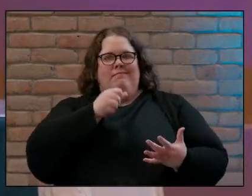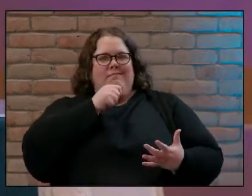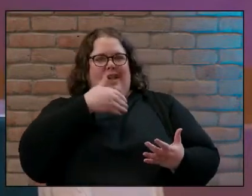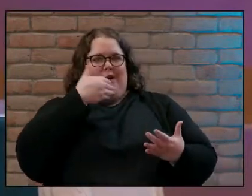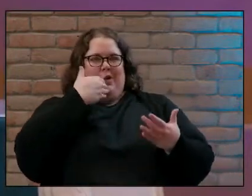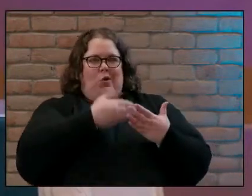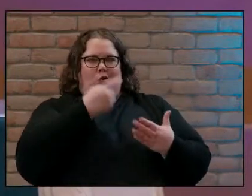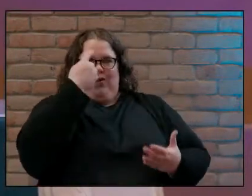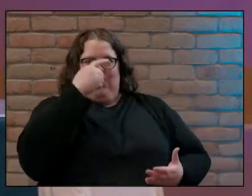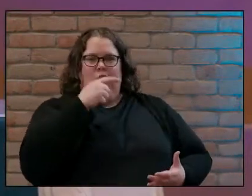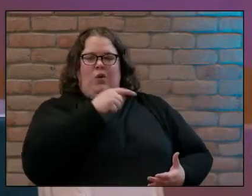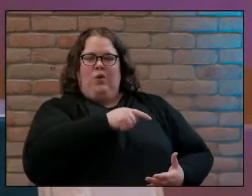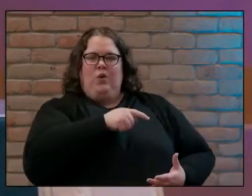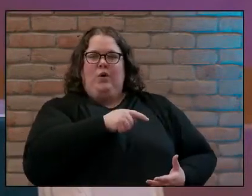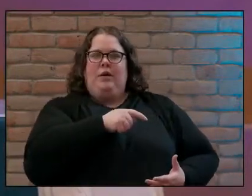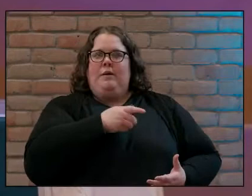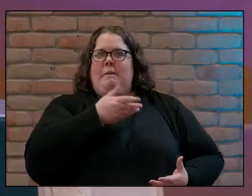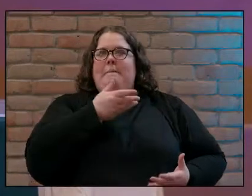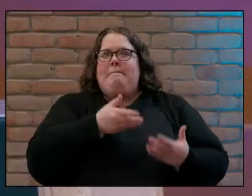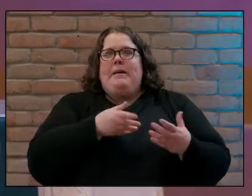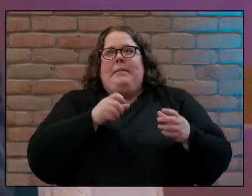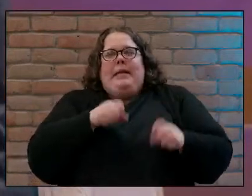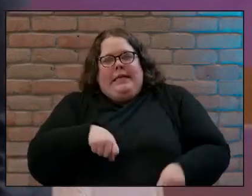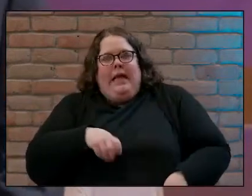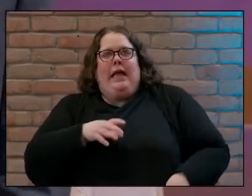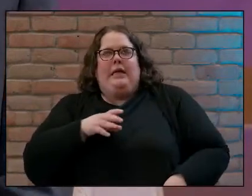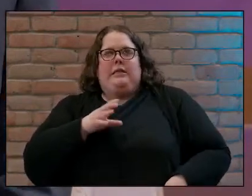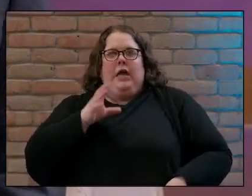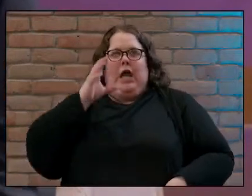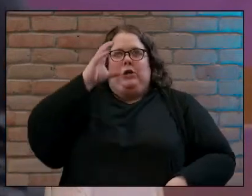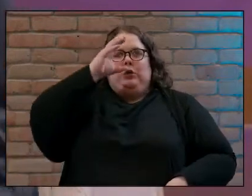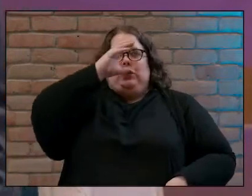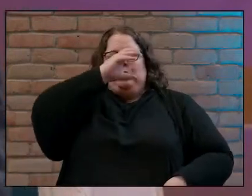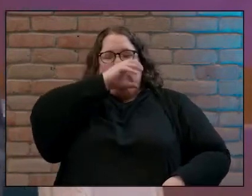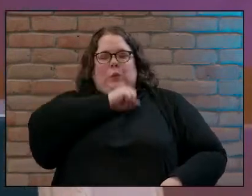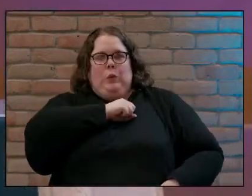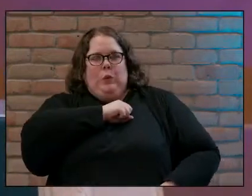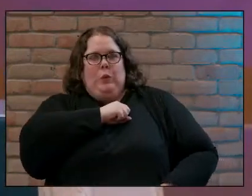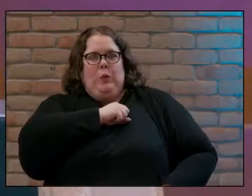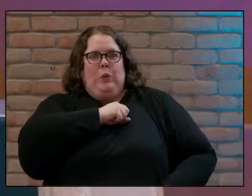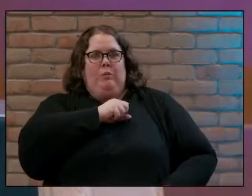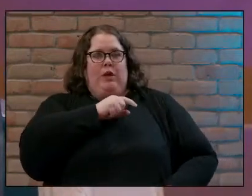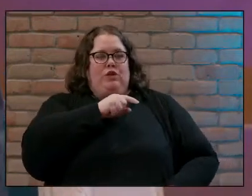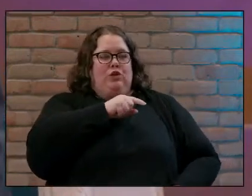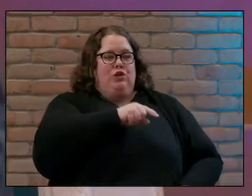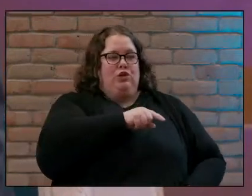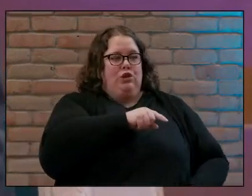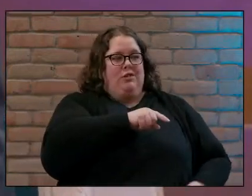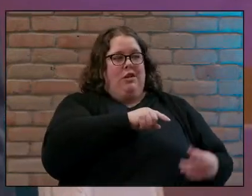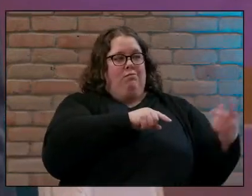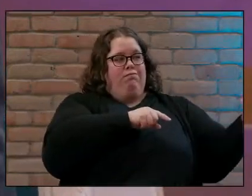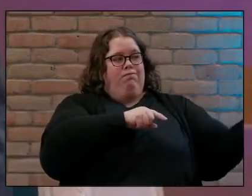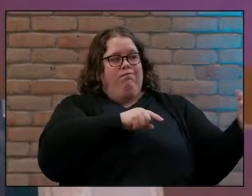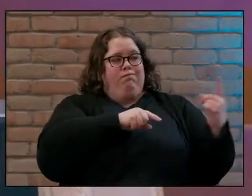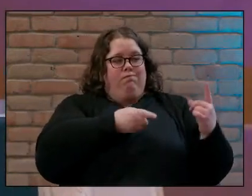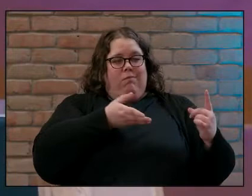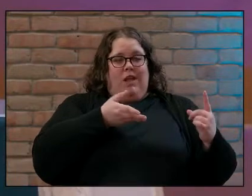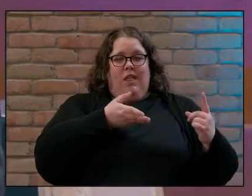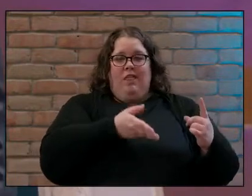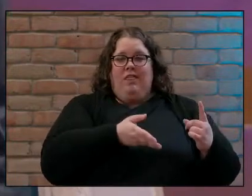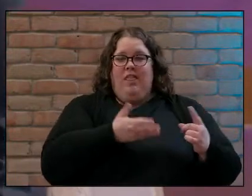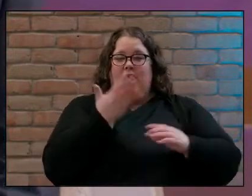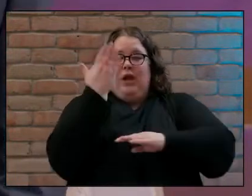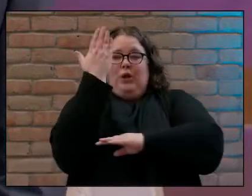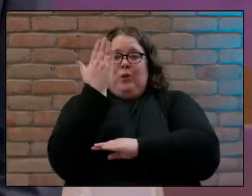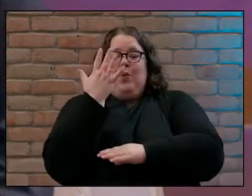definitively pretty pretty uh comfortably assume that she was there at the well at noon because she wanted